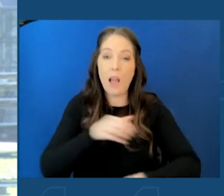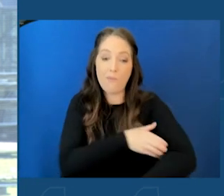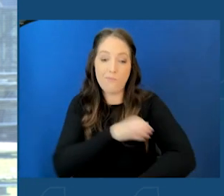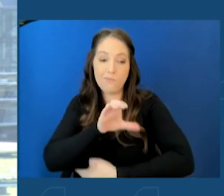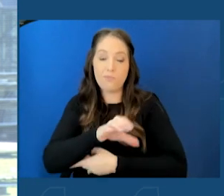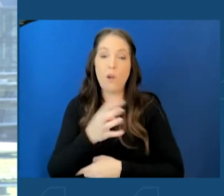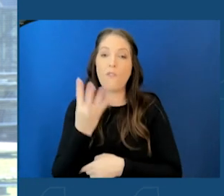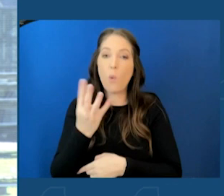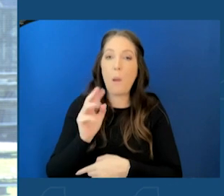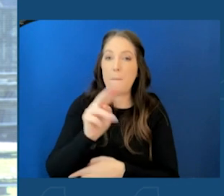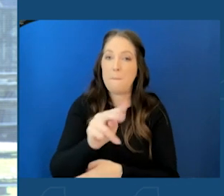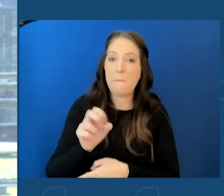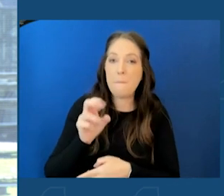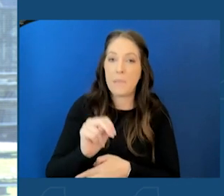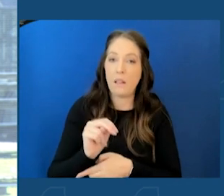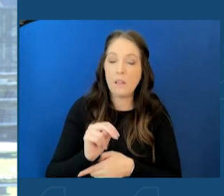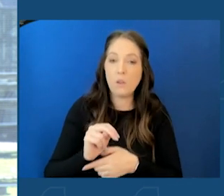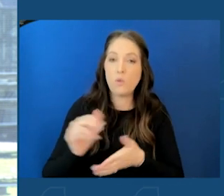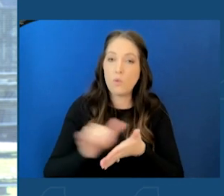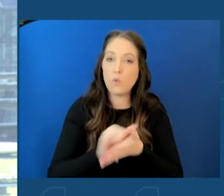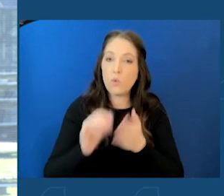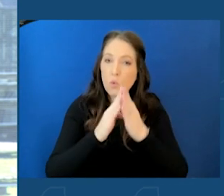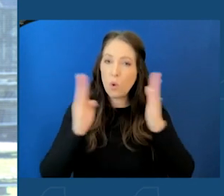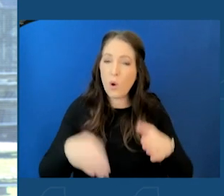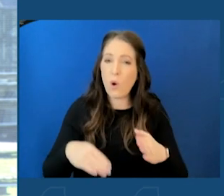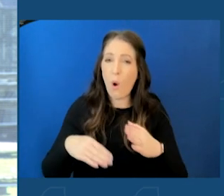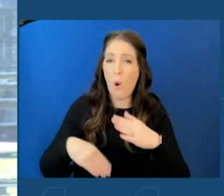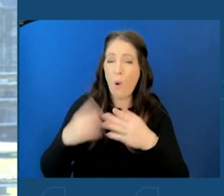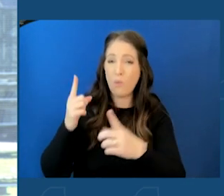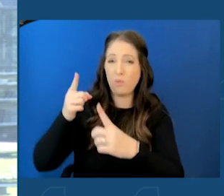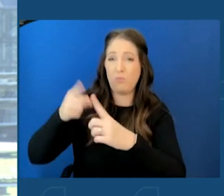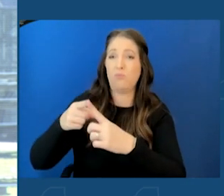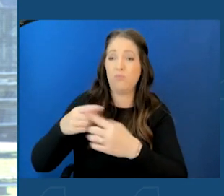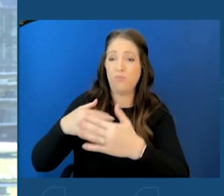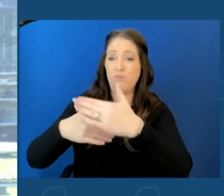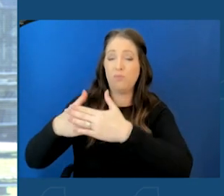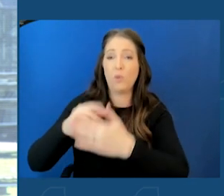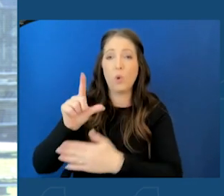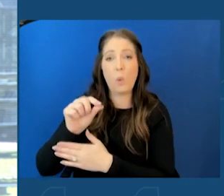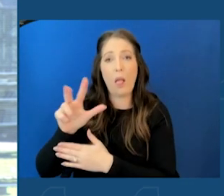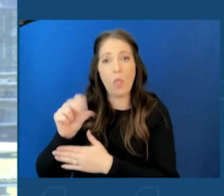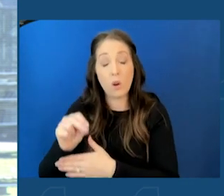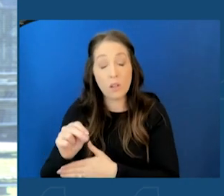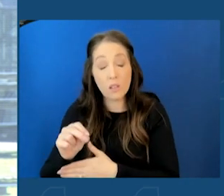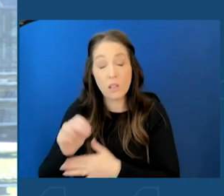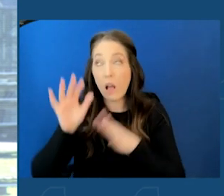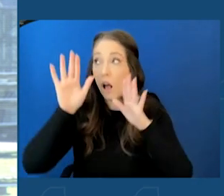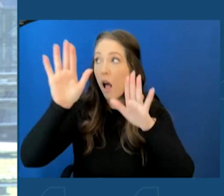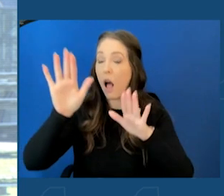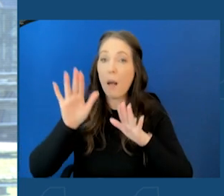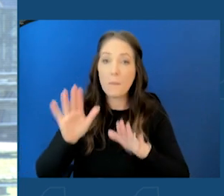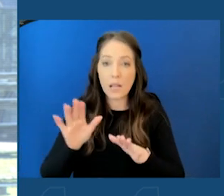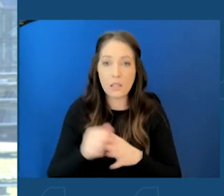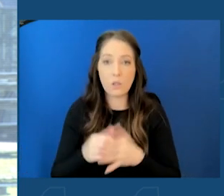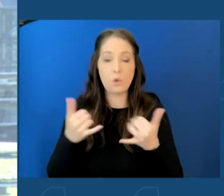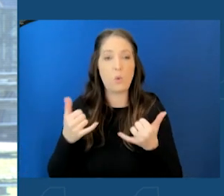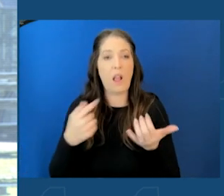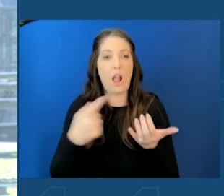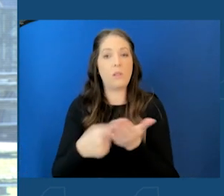homes with renewable energy use by 2030. That's amazing. And that's just what we did in the last year. So let's talk about what's on the horizon.